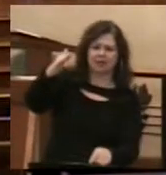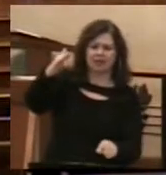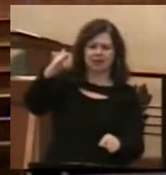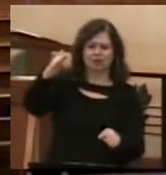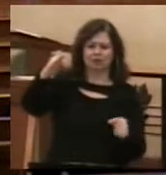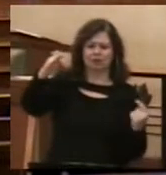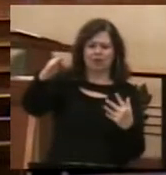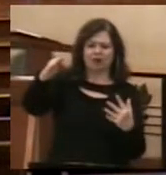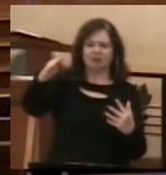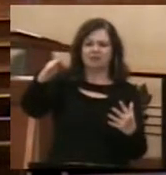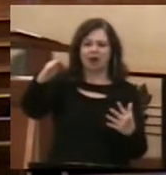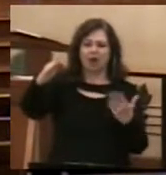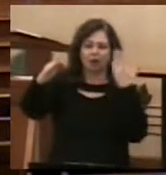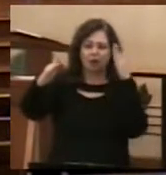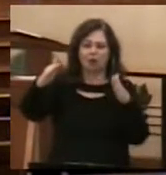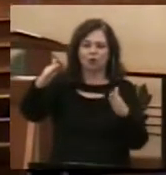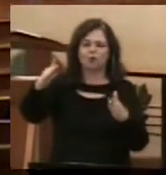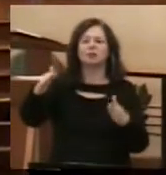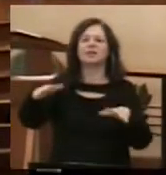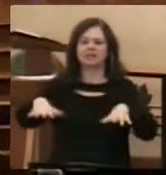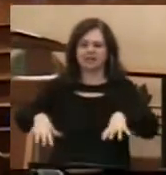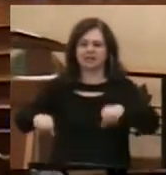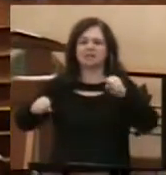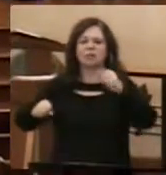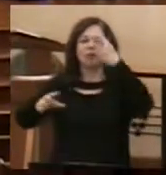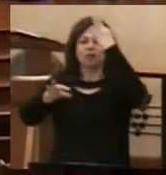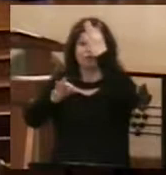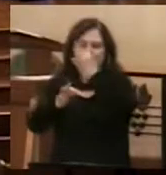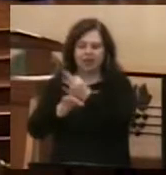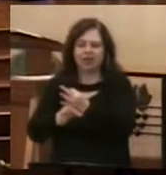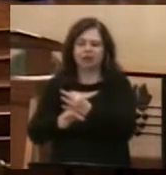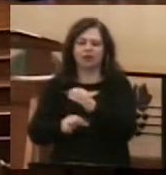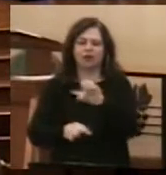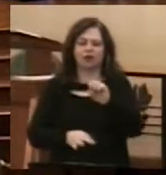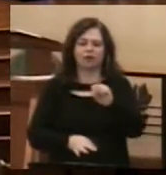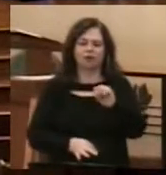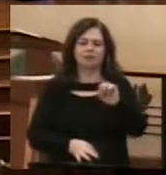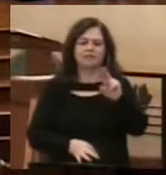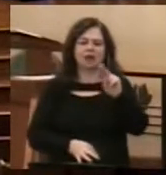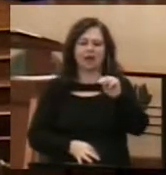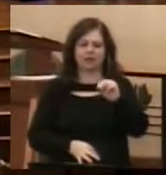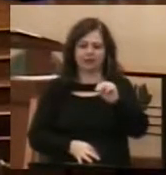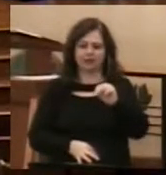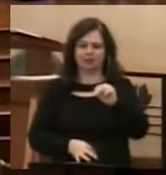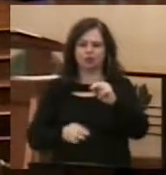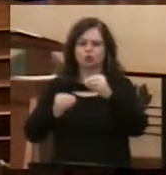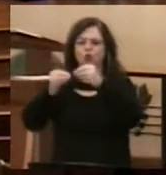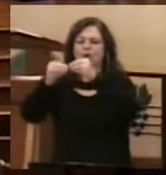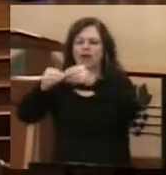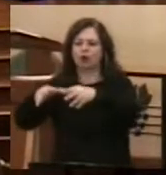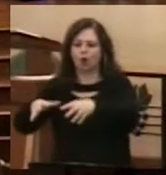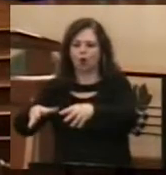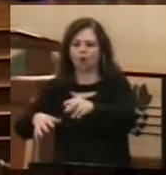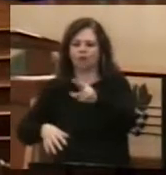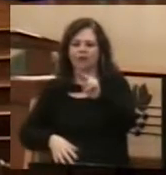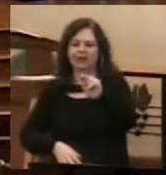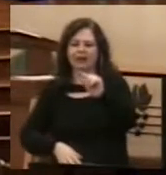faith for Simon Peter to let down his net into what seems to be absolute chaos.